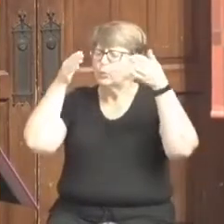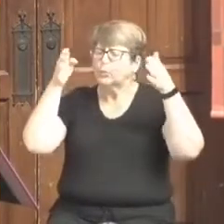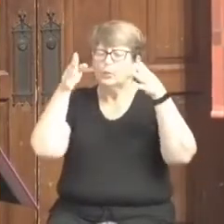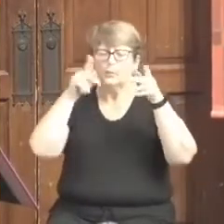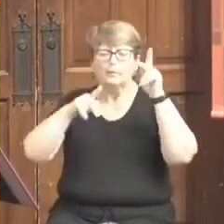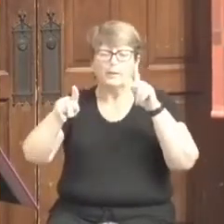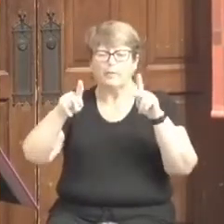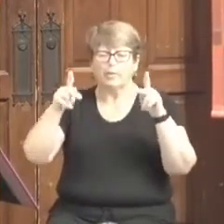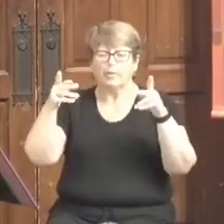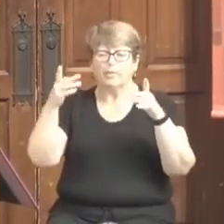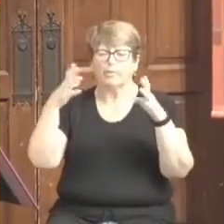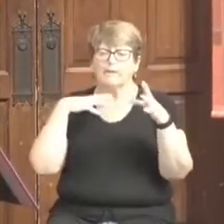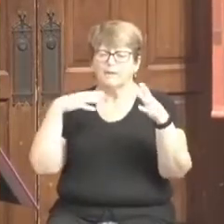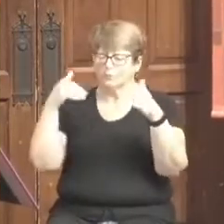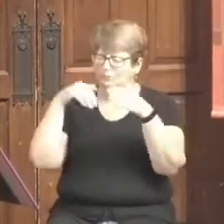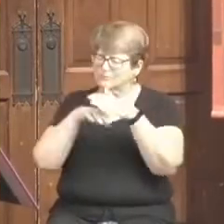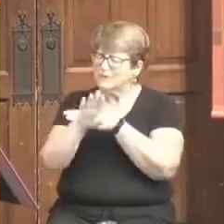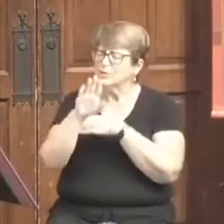Amen.